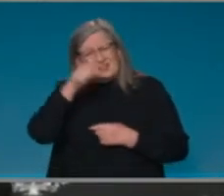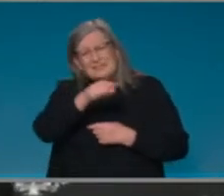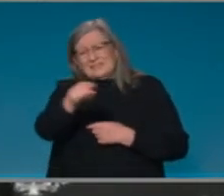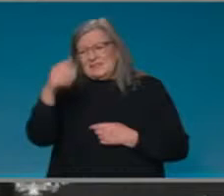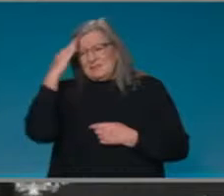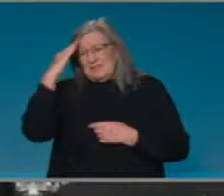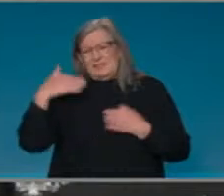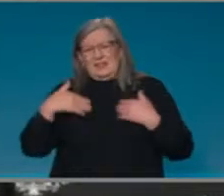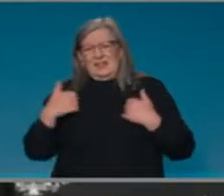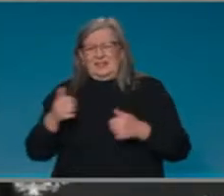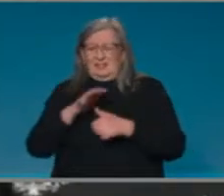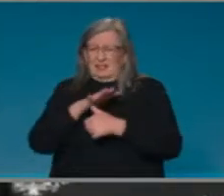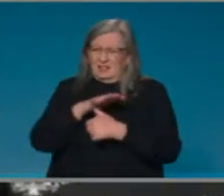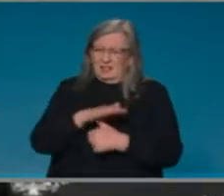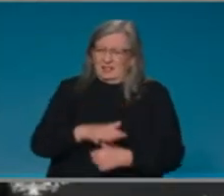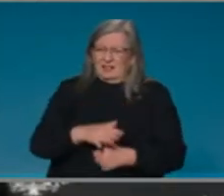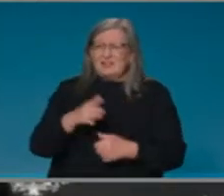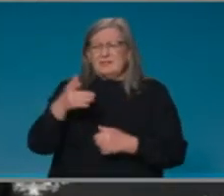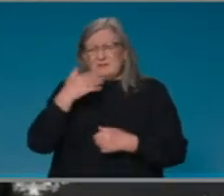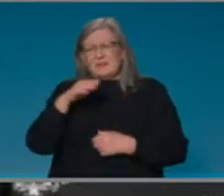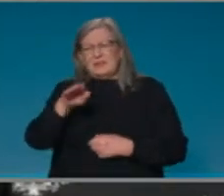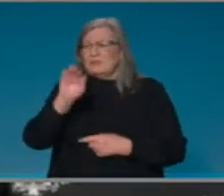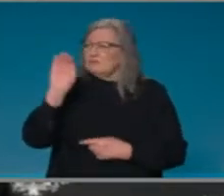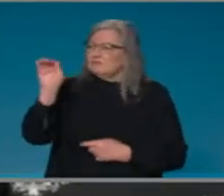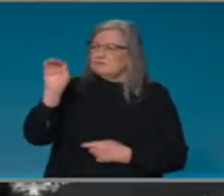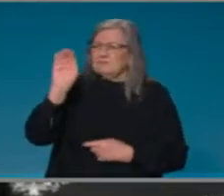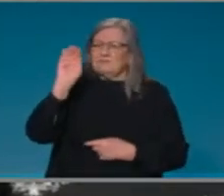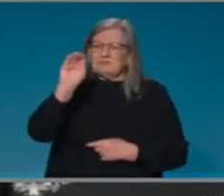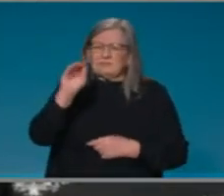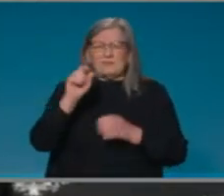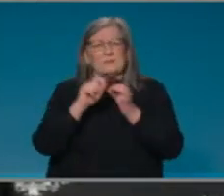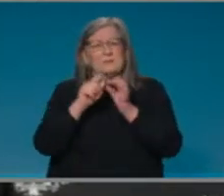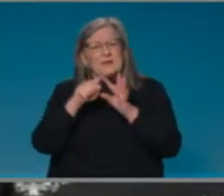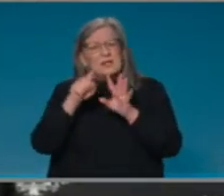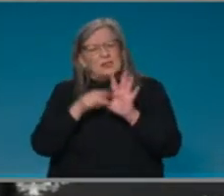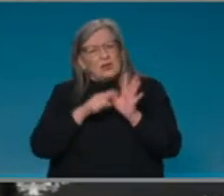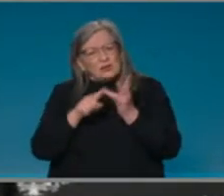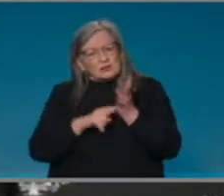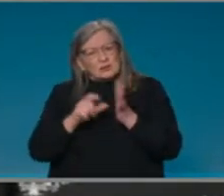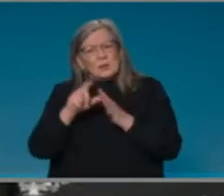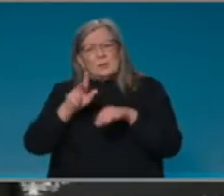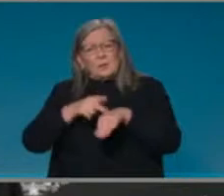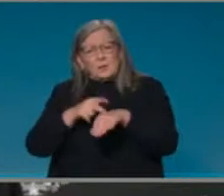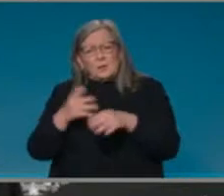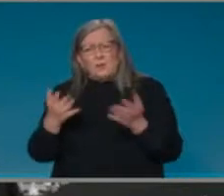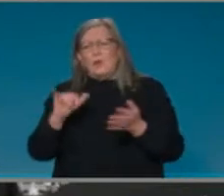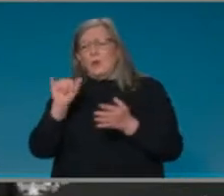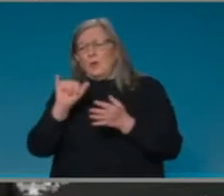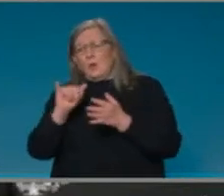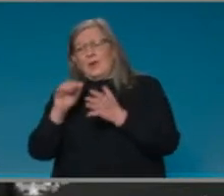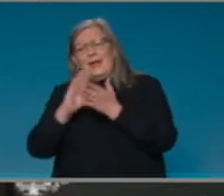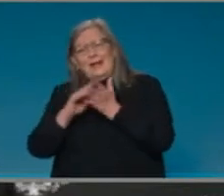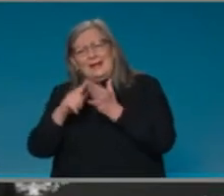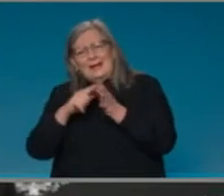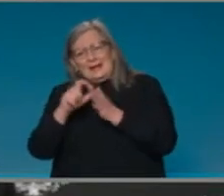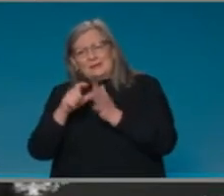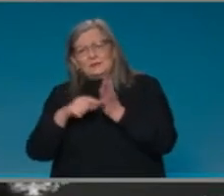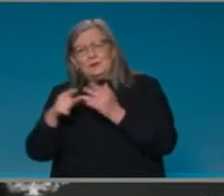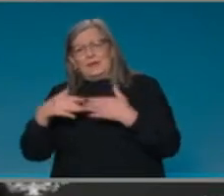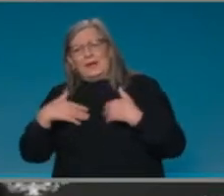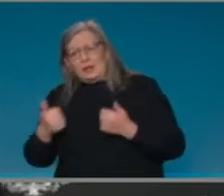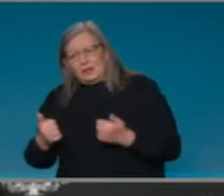beyond blue, headspace, head to health or other forms of mental health support.